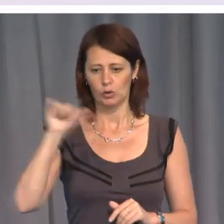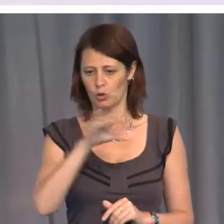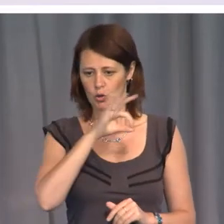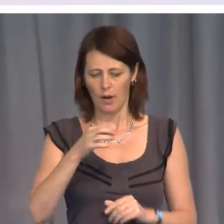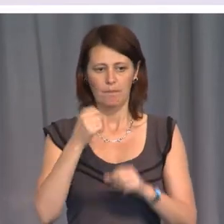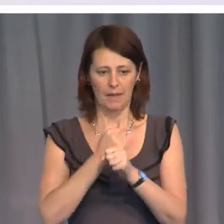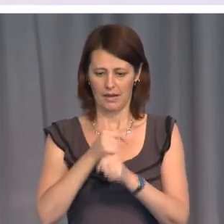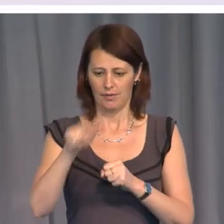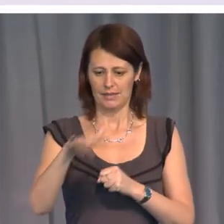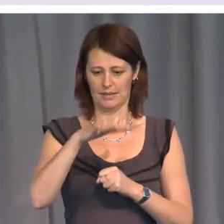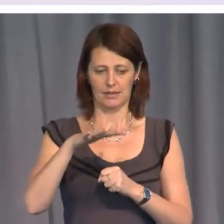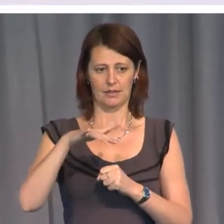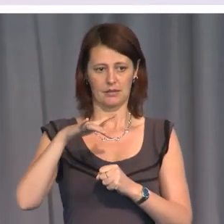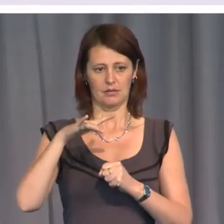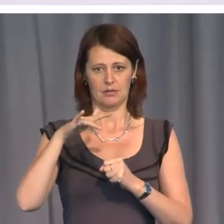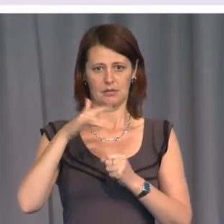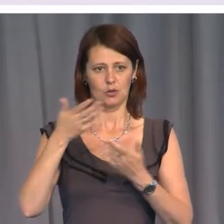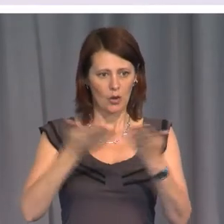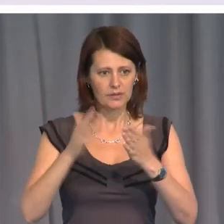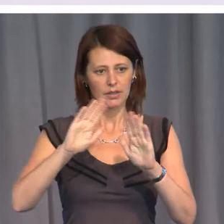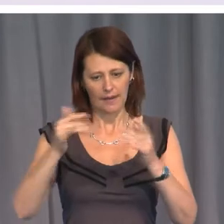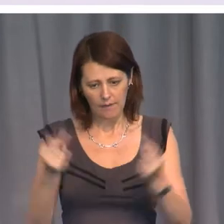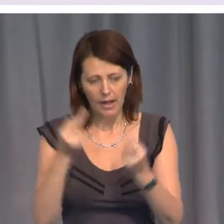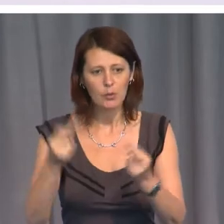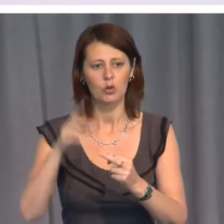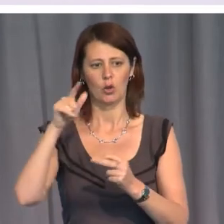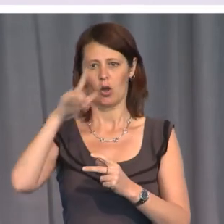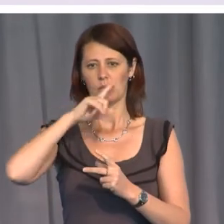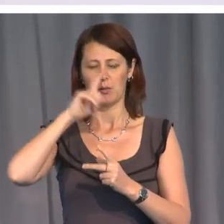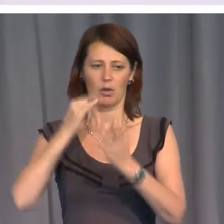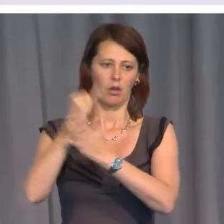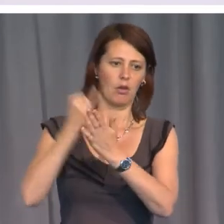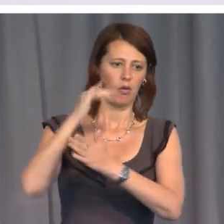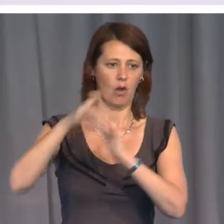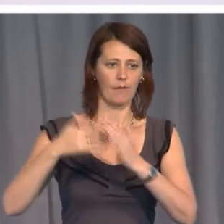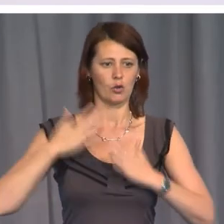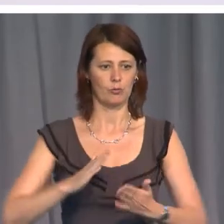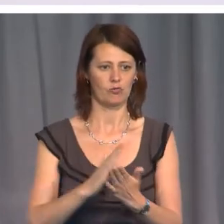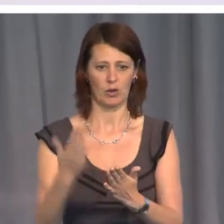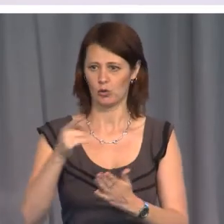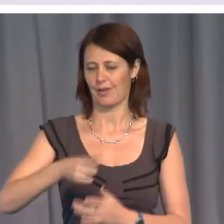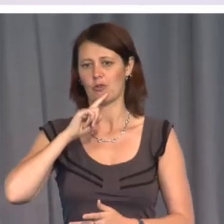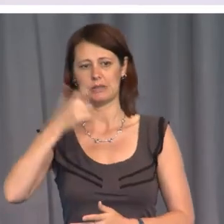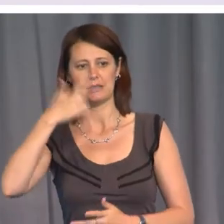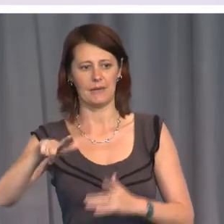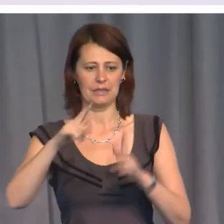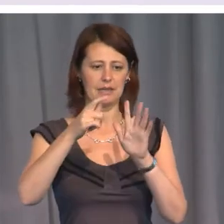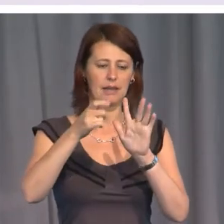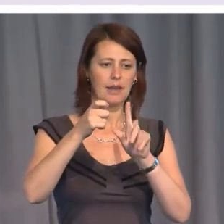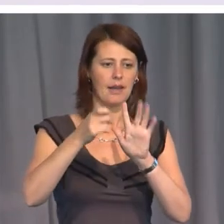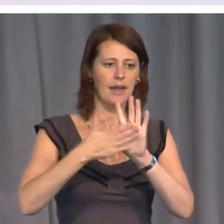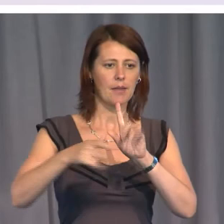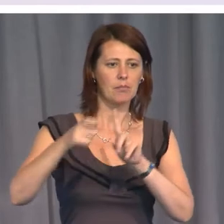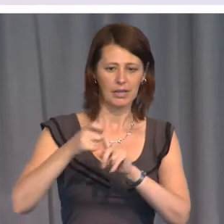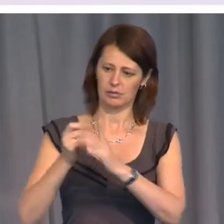criminals, to officials who carry out their orders, to the 117 MPs who voted to deny